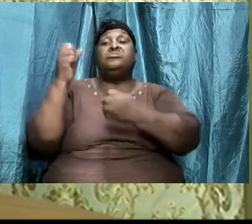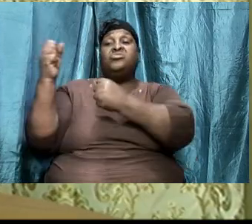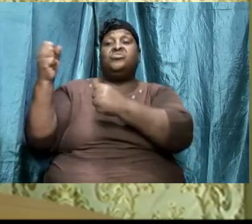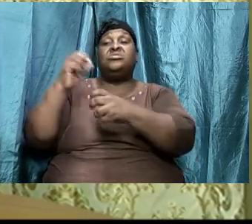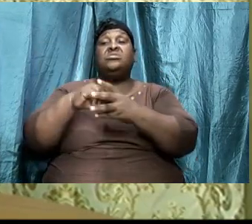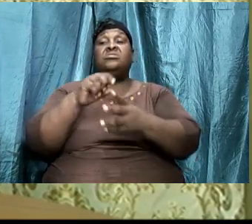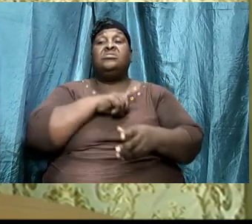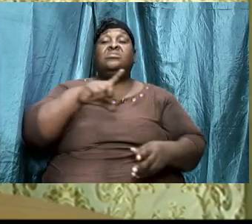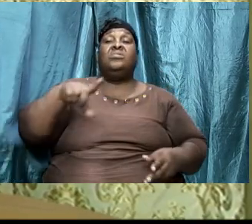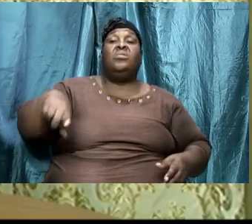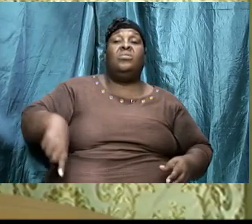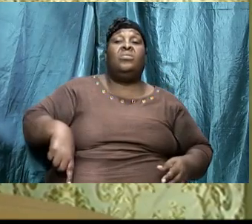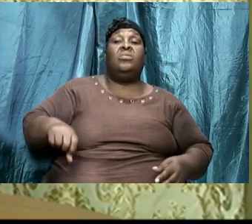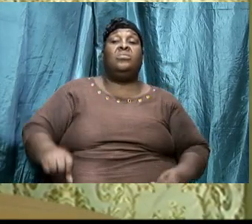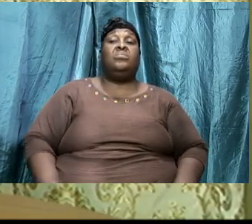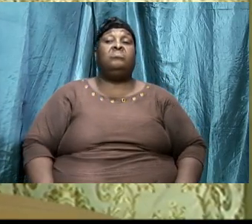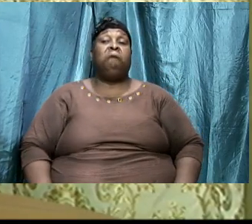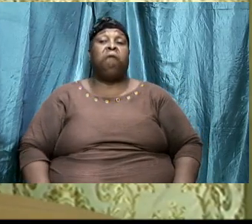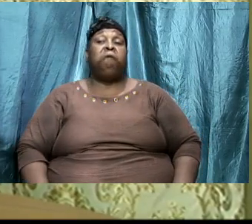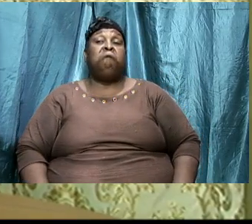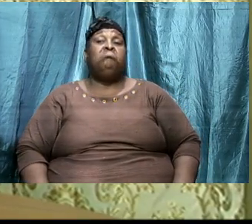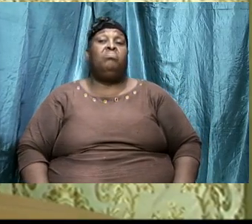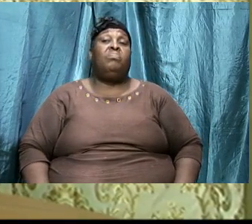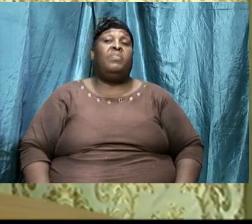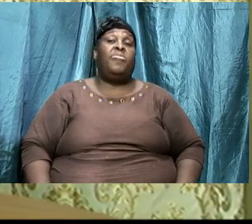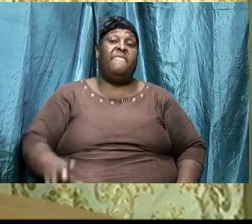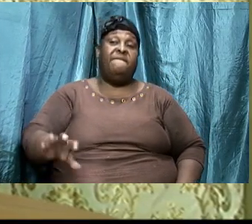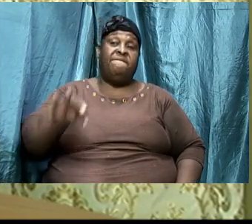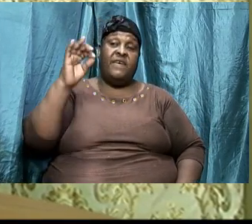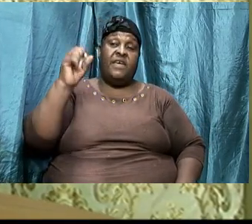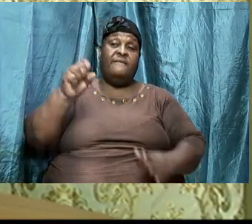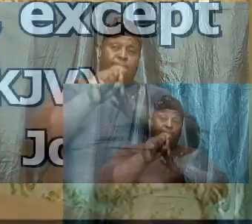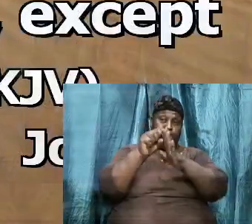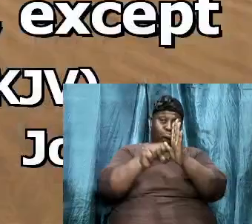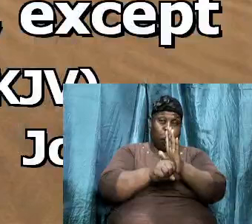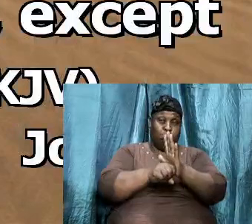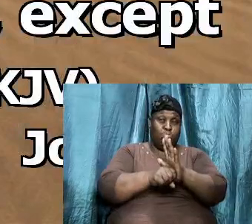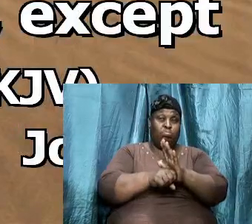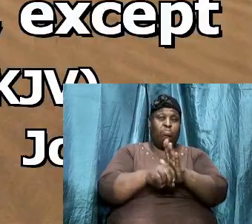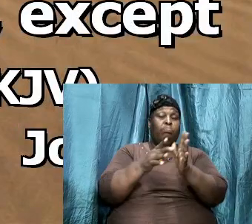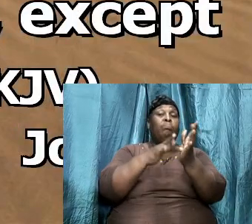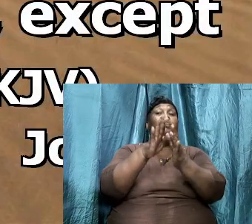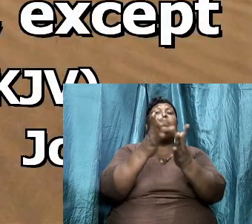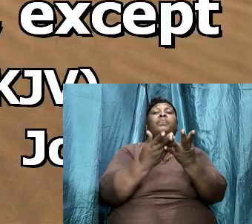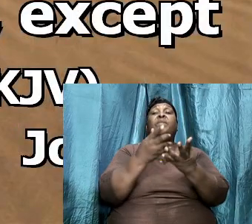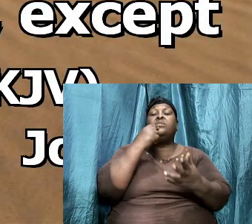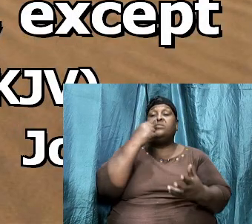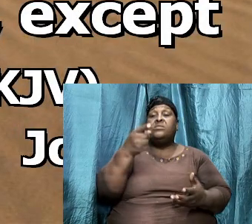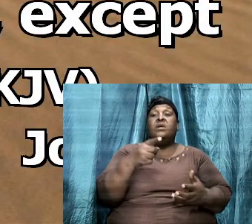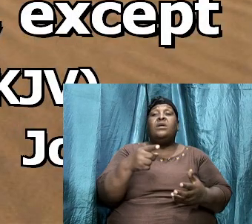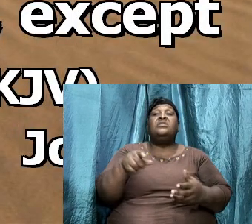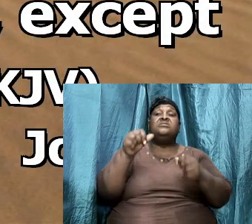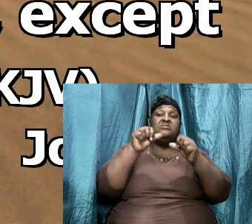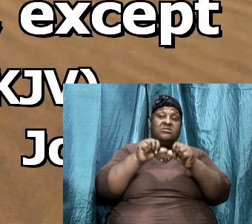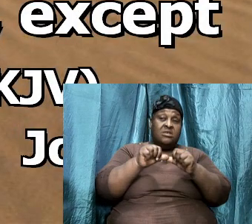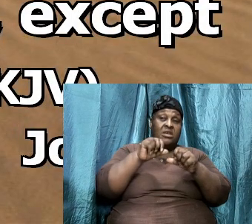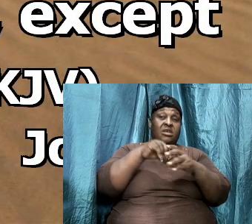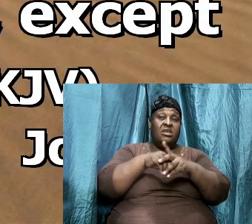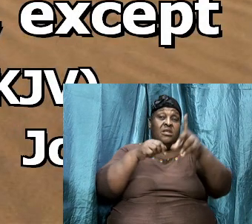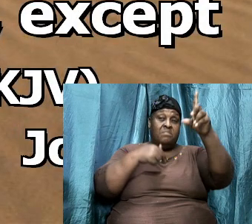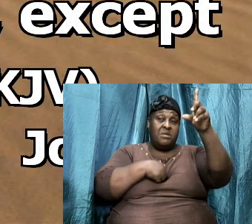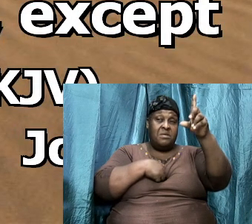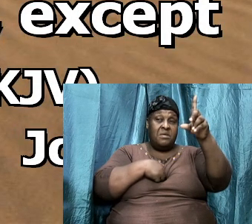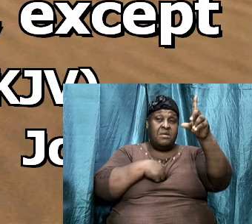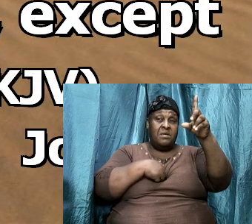the Lord so we find the scripture the Bible says abide in me